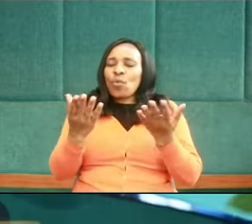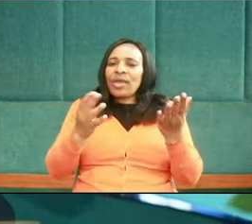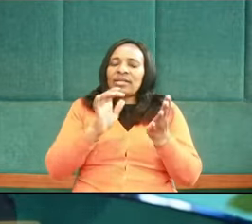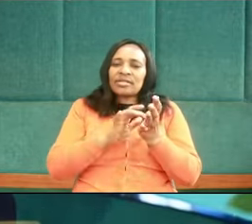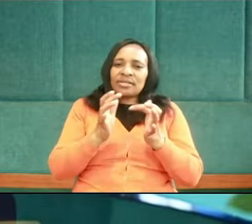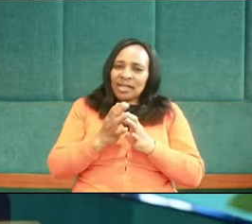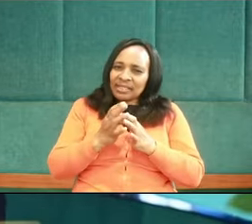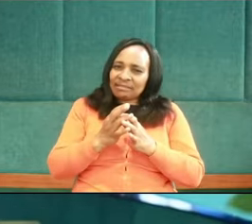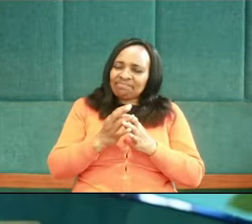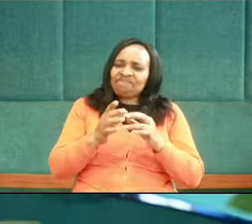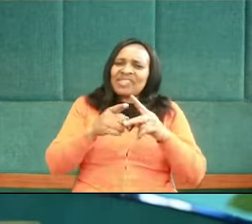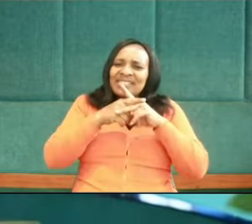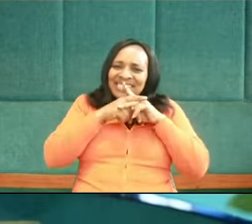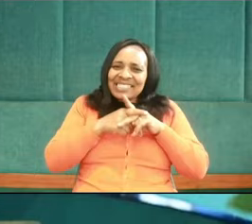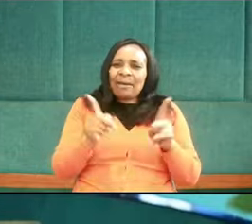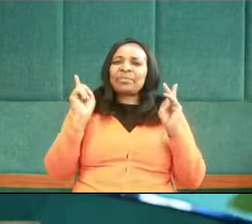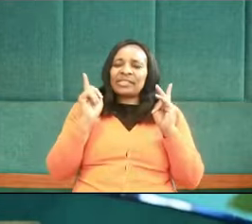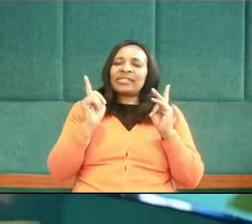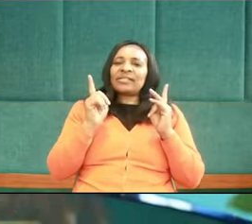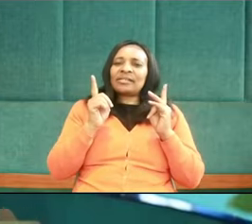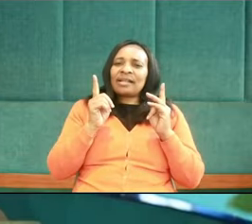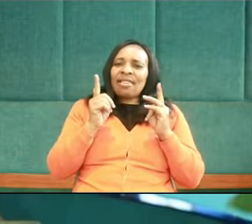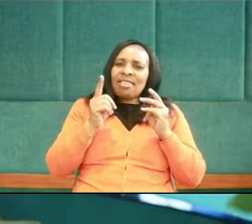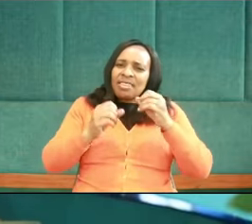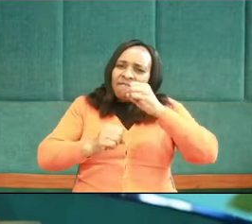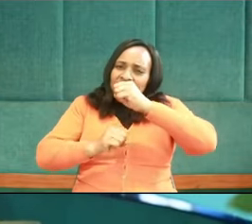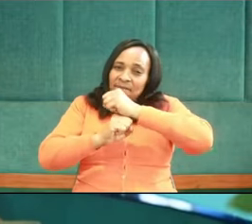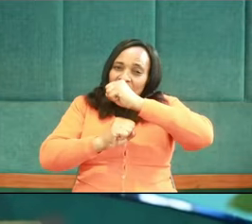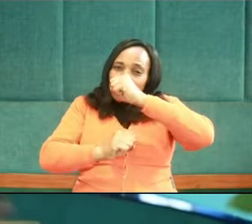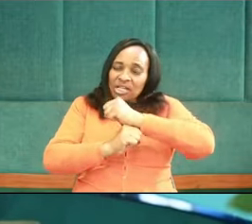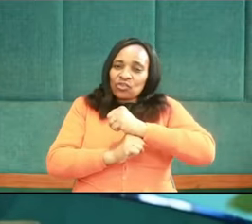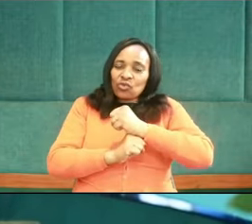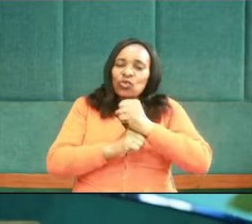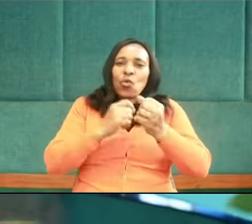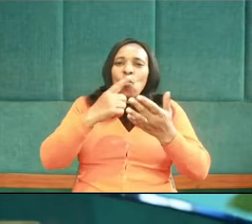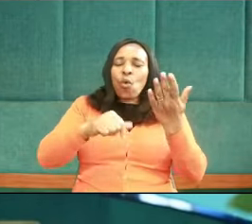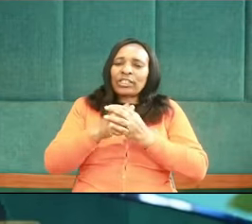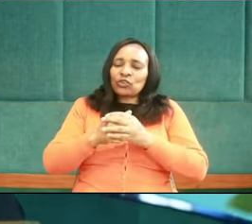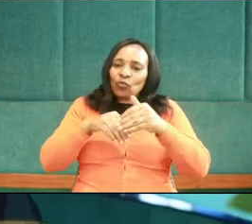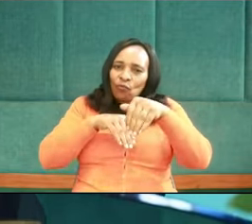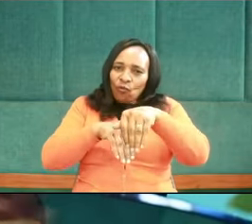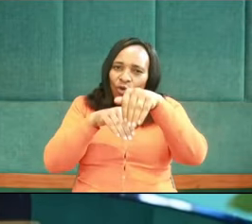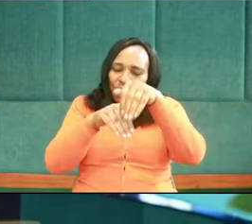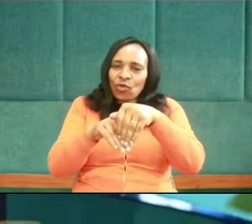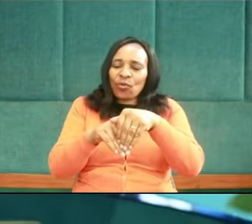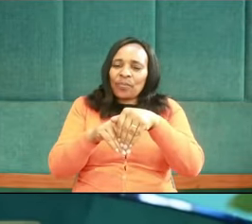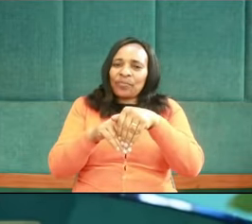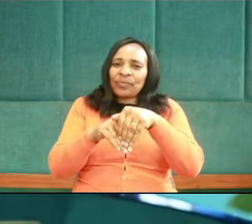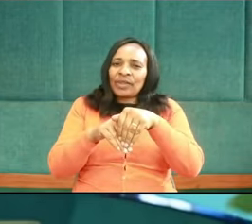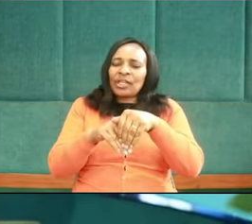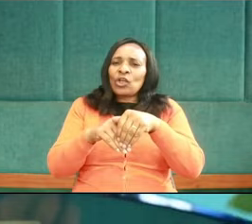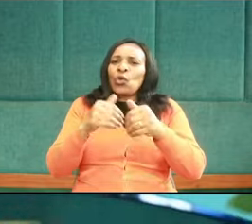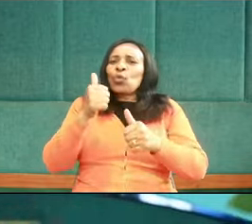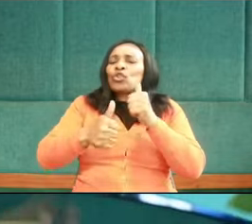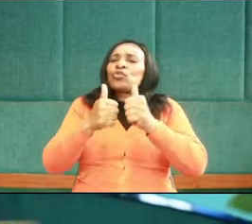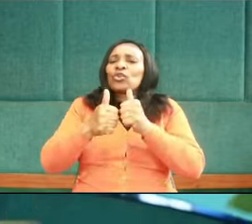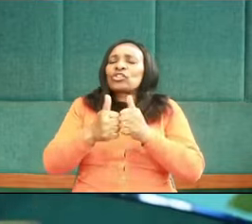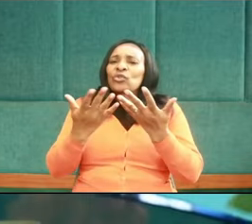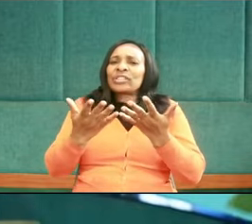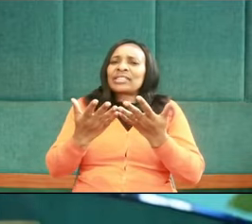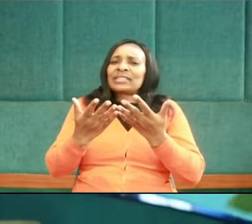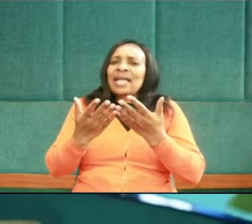establishes the foundation for what was to follow, known as the Beatitudes.